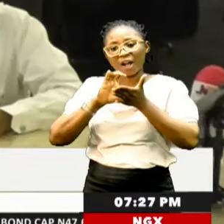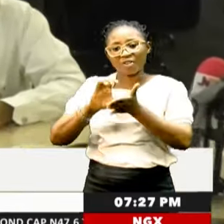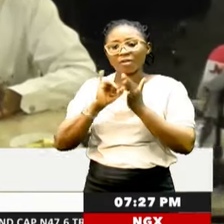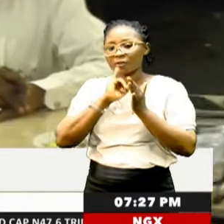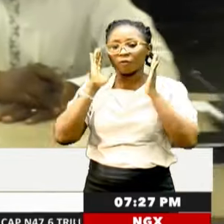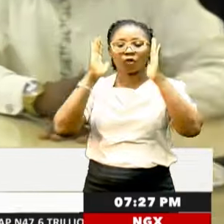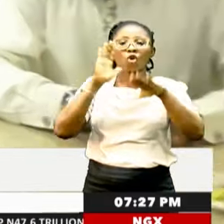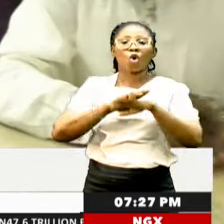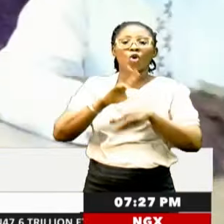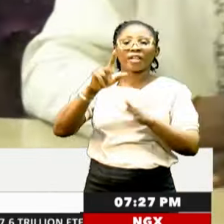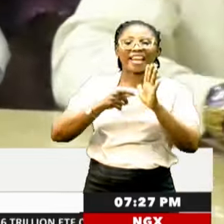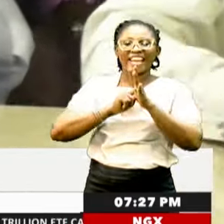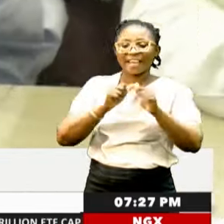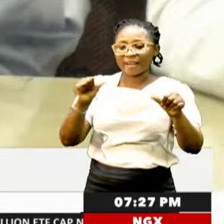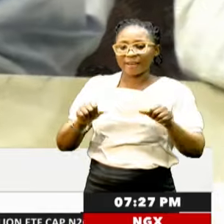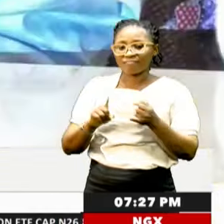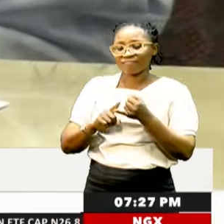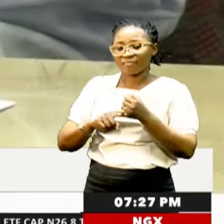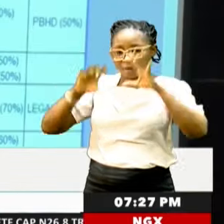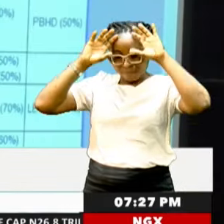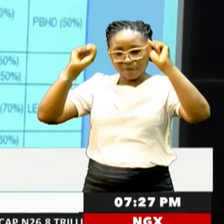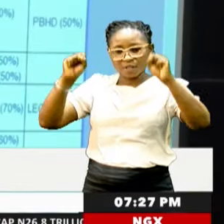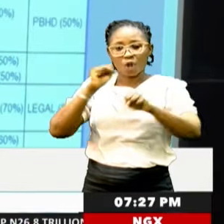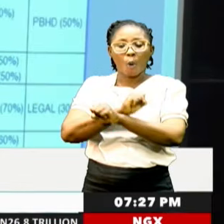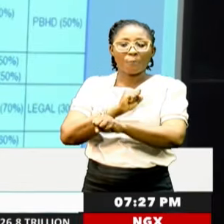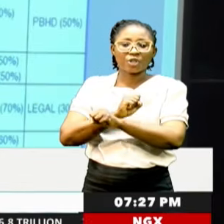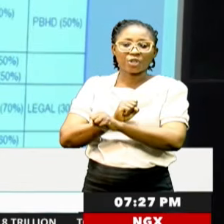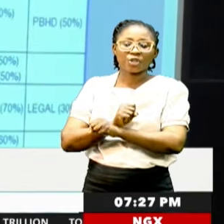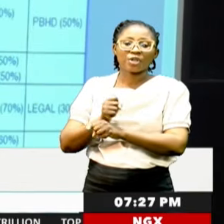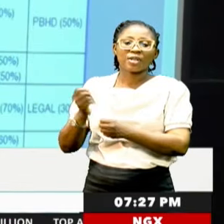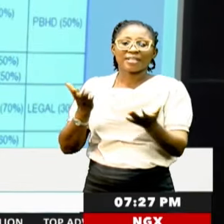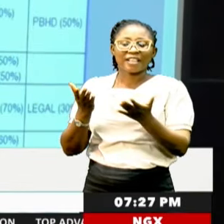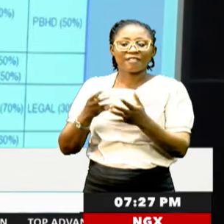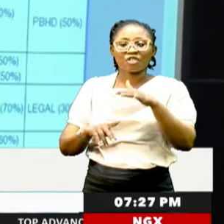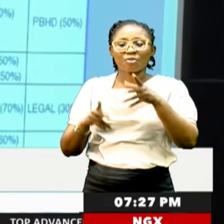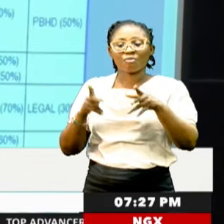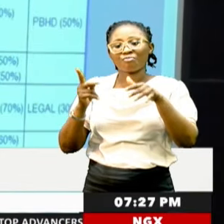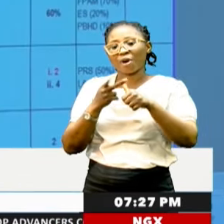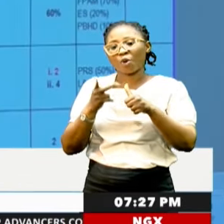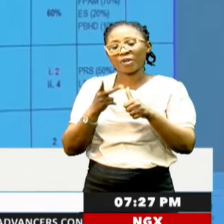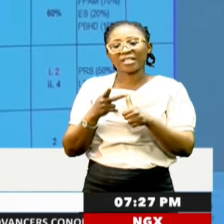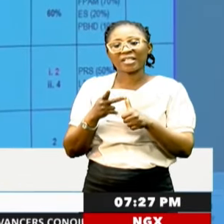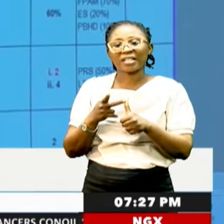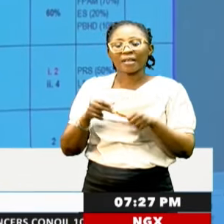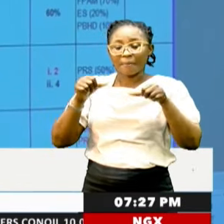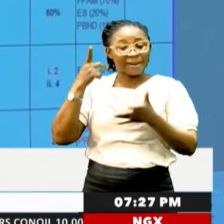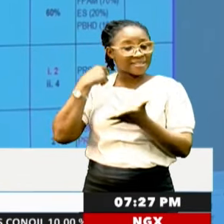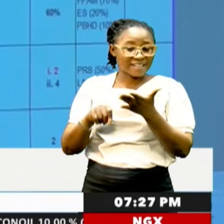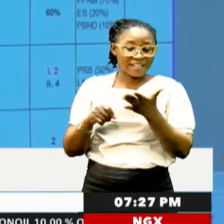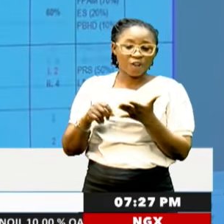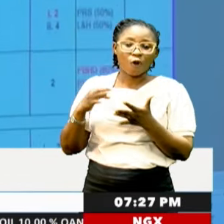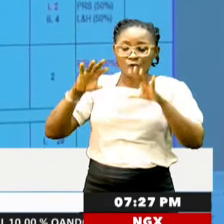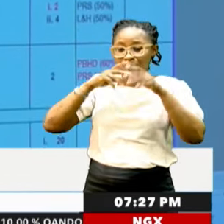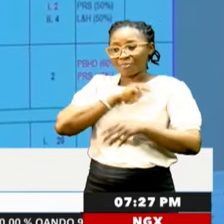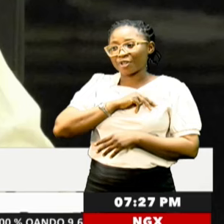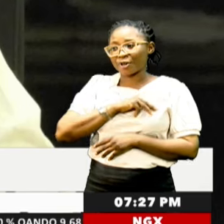focused on three key areas, mainly presidential, operational, and service-wise priorities. The permanent secretary of the